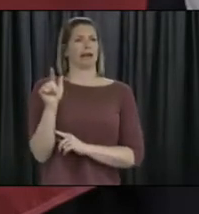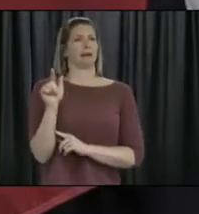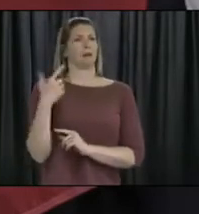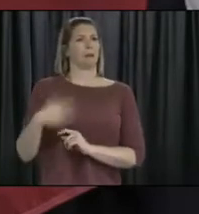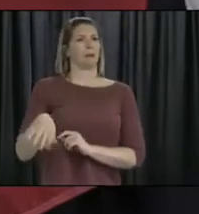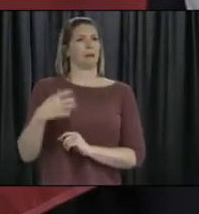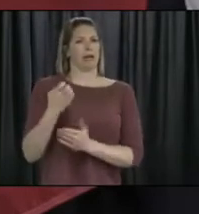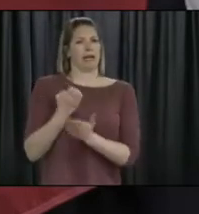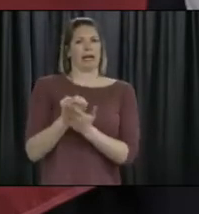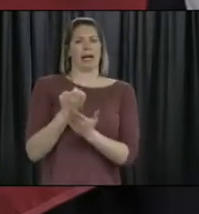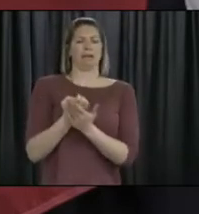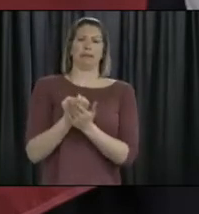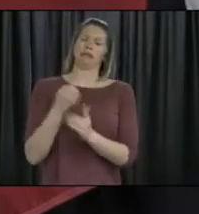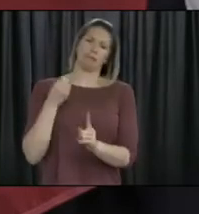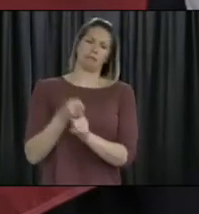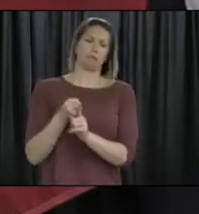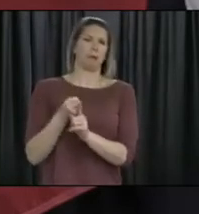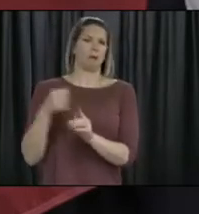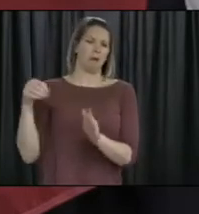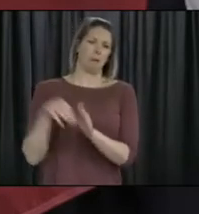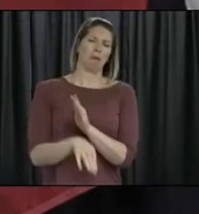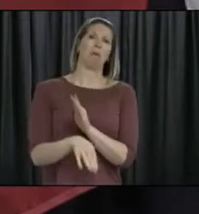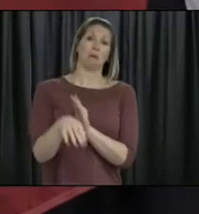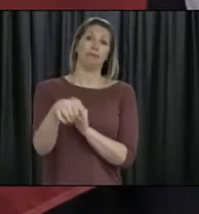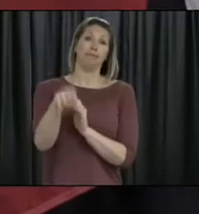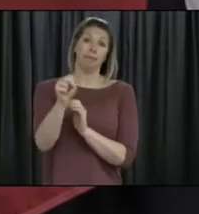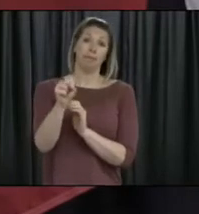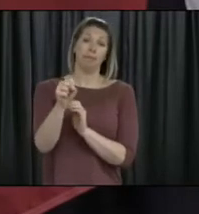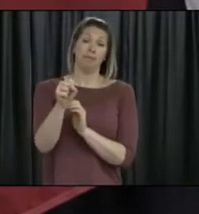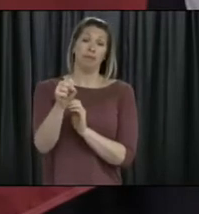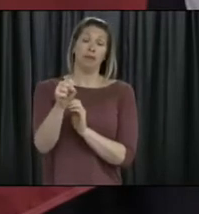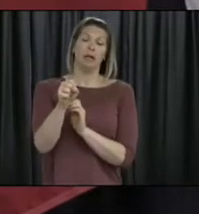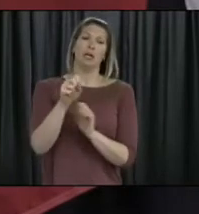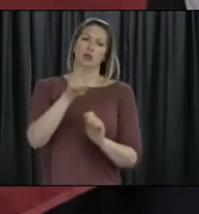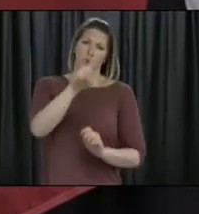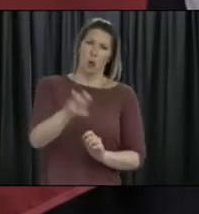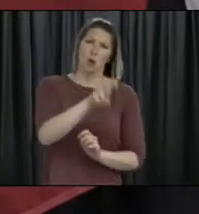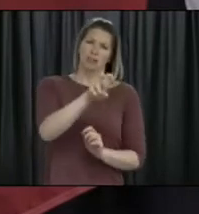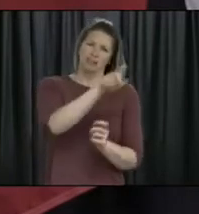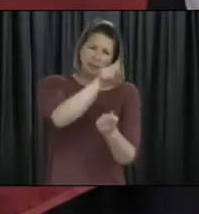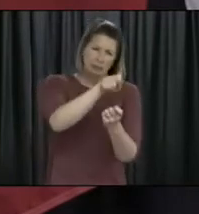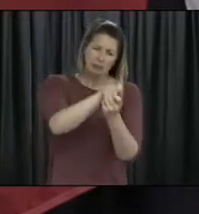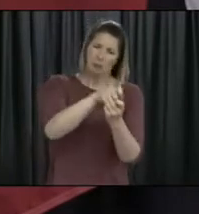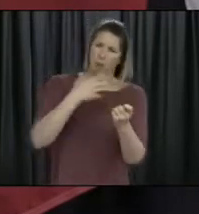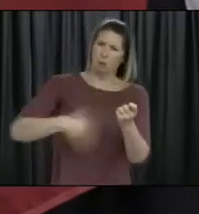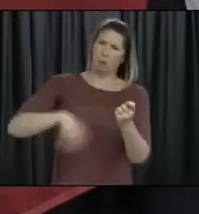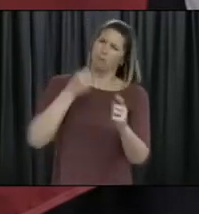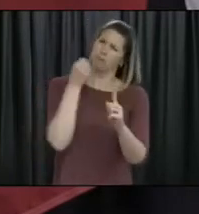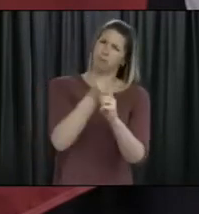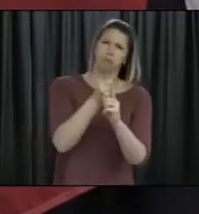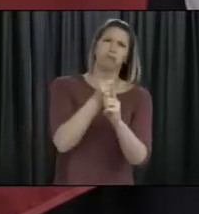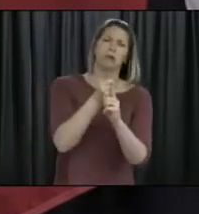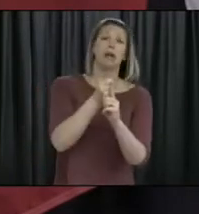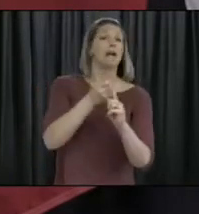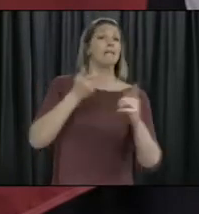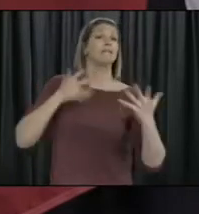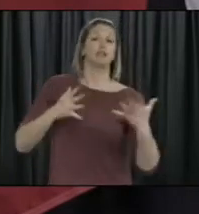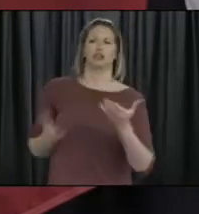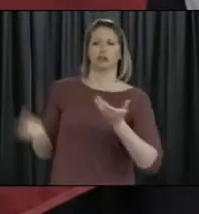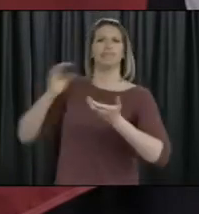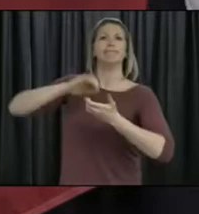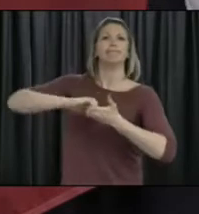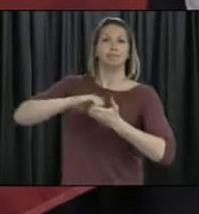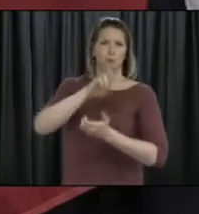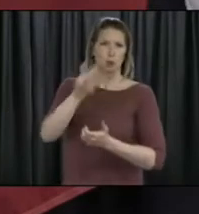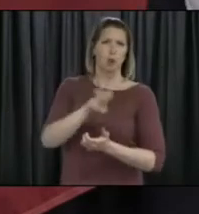virus within our province. And we're going to be working very closely with that industry. We're working with them already. There's a level of engagement that will